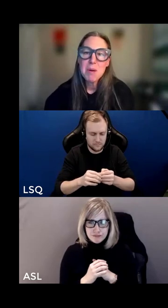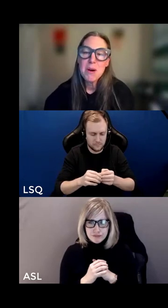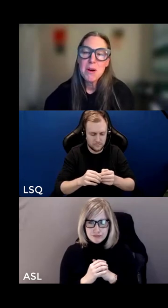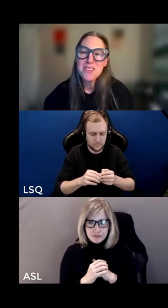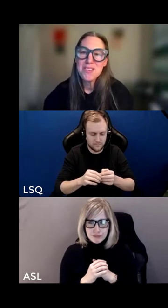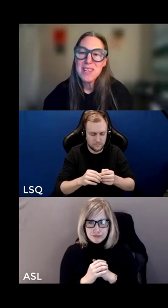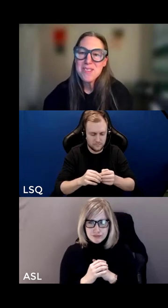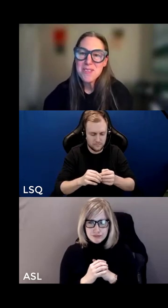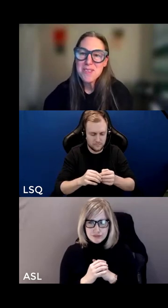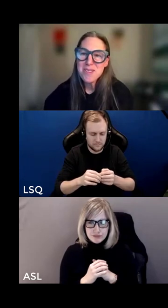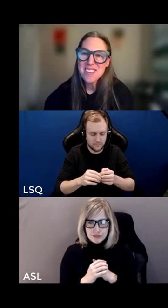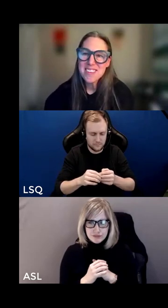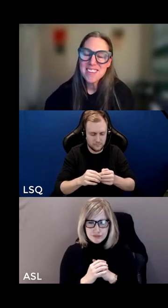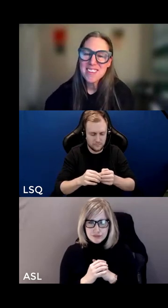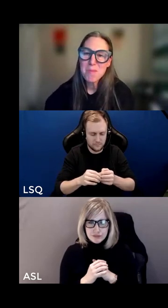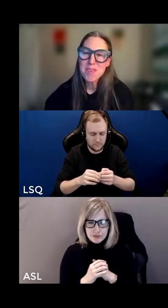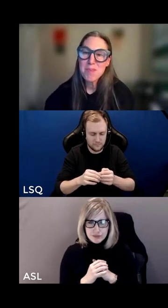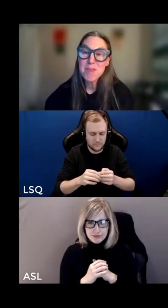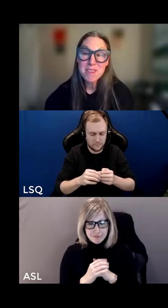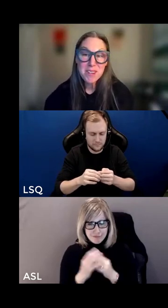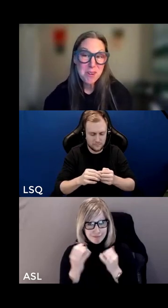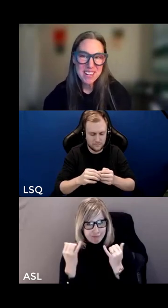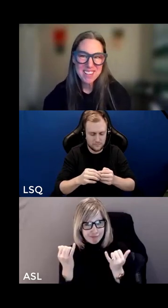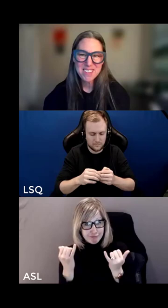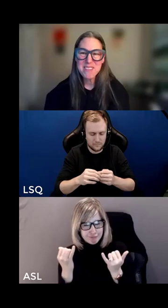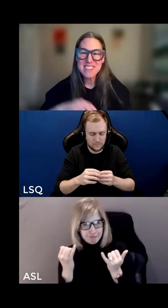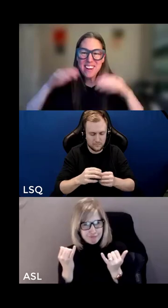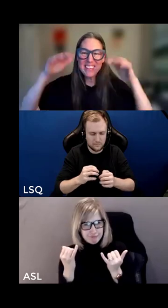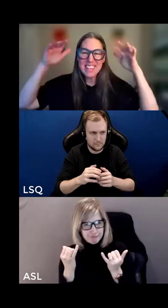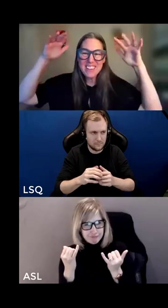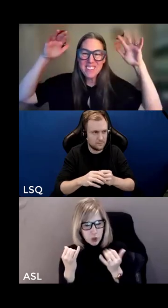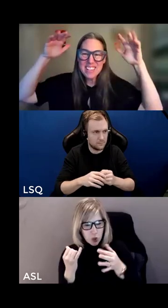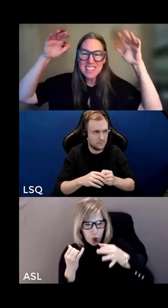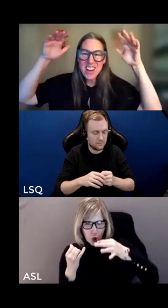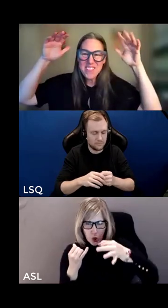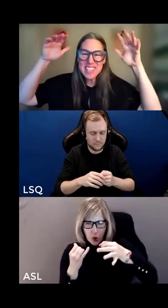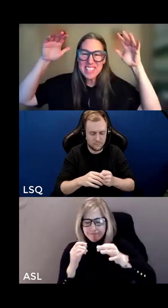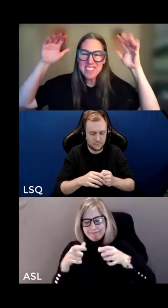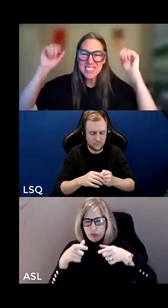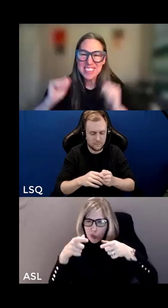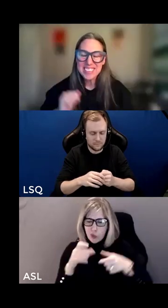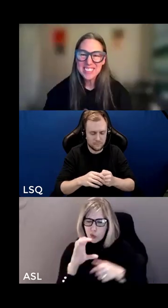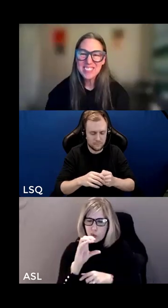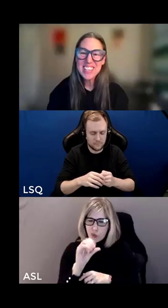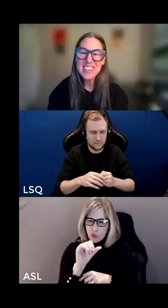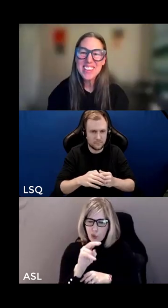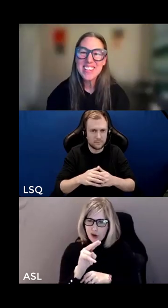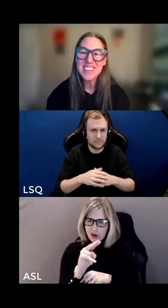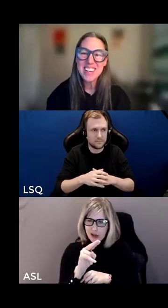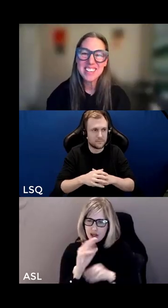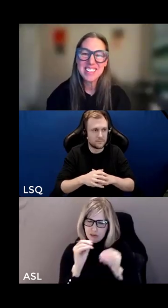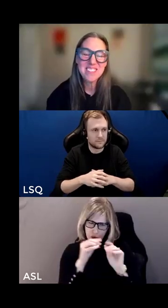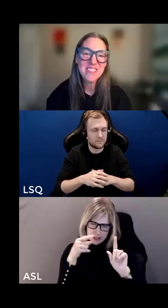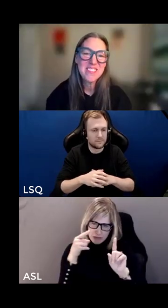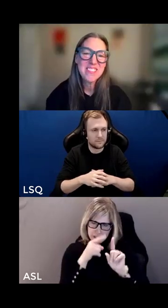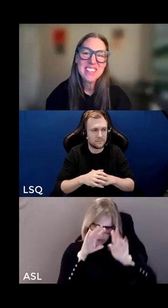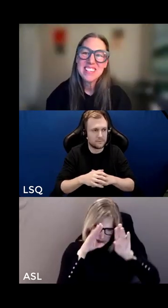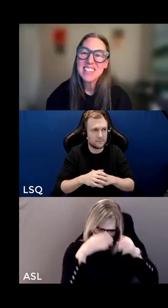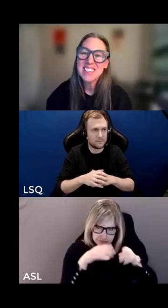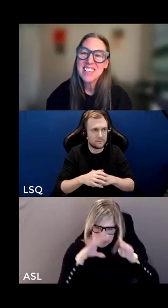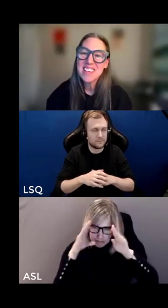i'm about to introduce some specific coins we've been talking at a very lofty level very theoretically